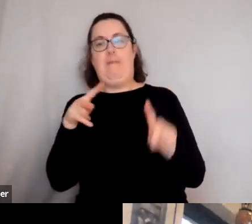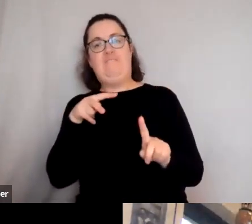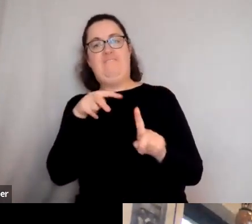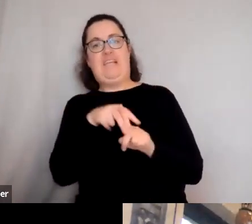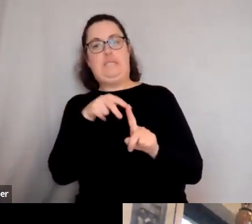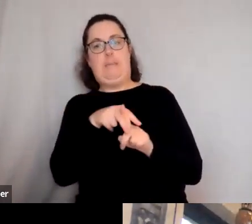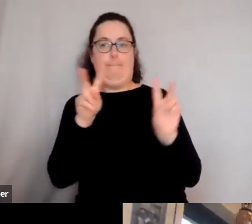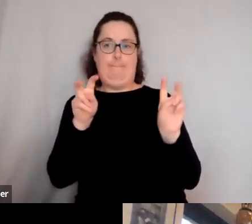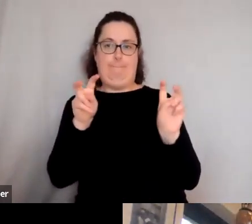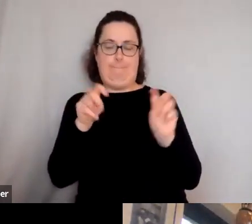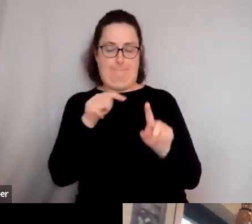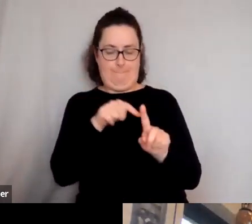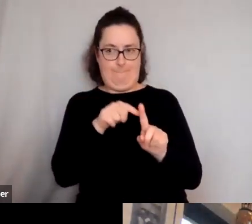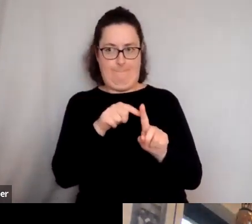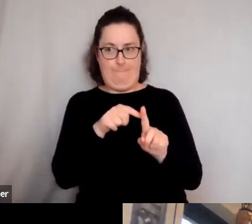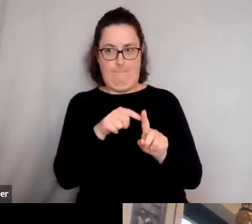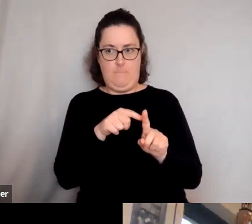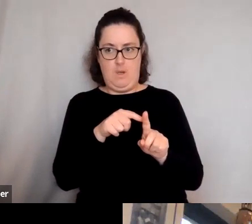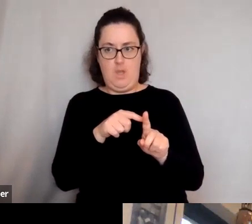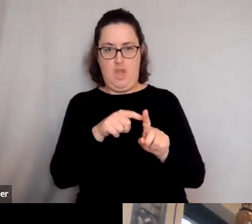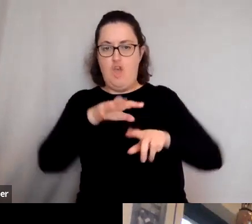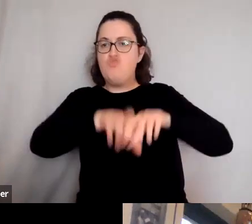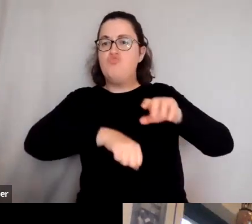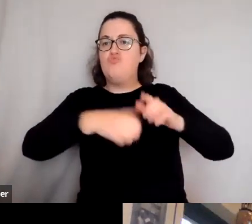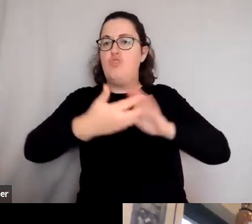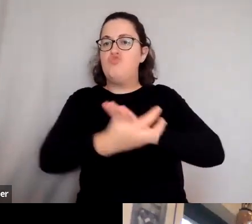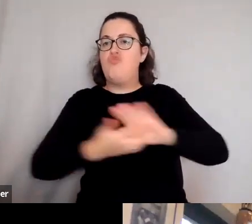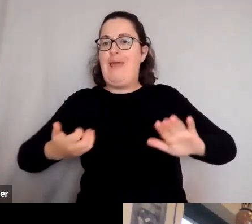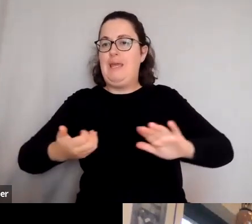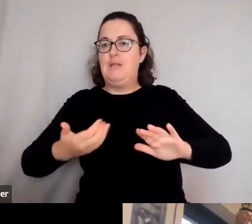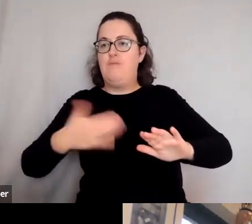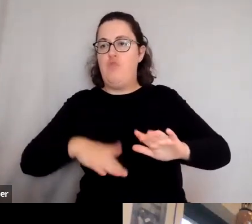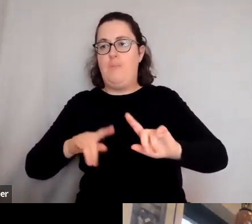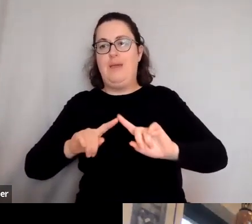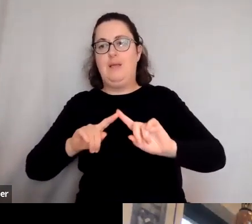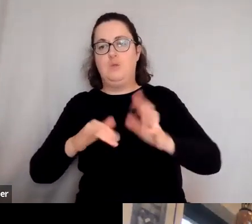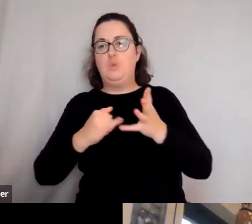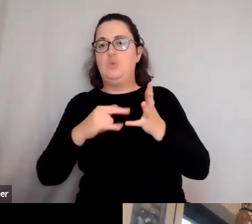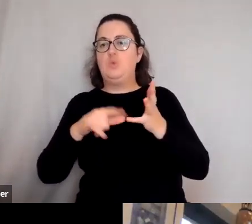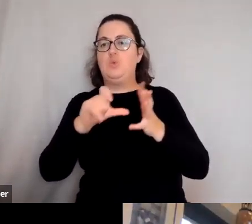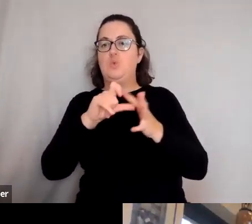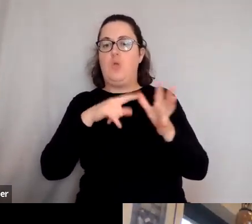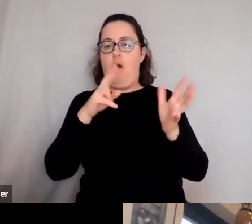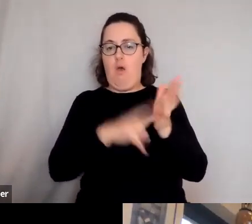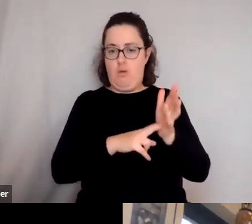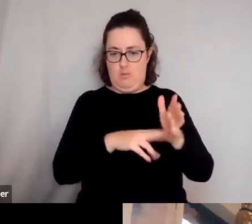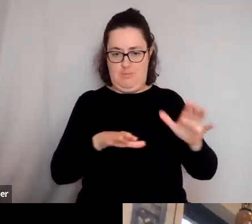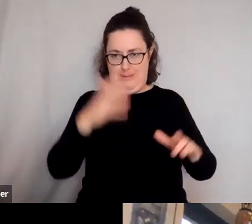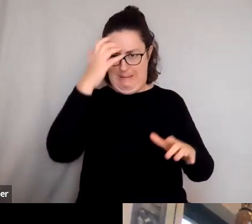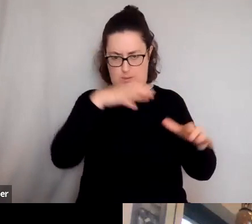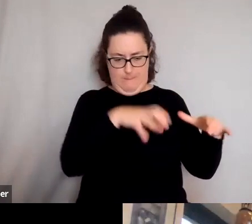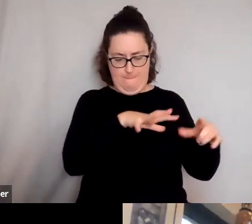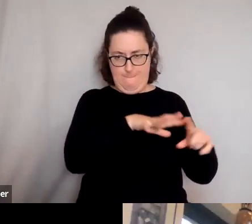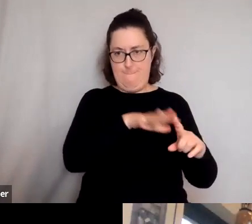victim in inverted commas of a raid from the Meroitic kingdom in Sudan, who came up and, um,